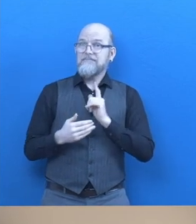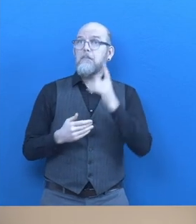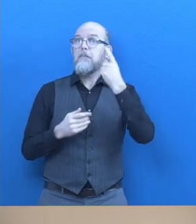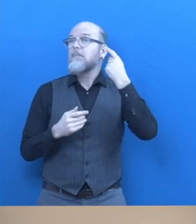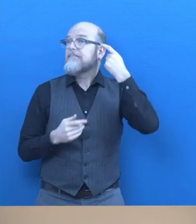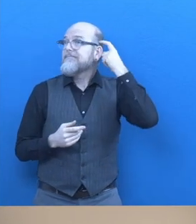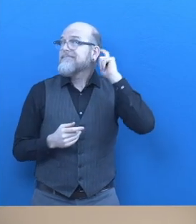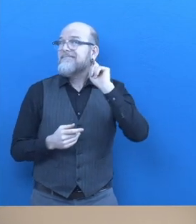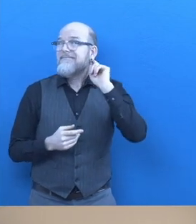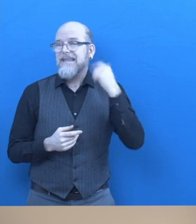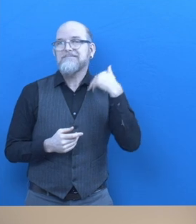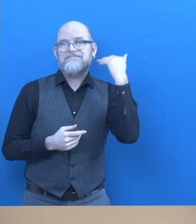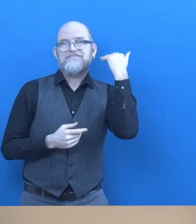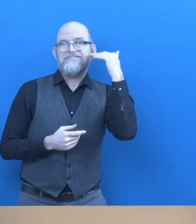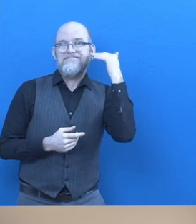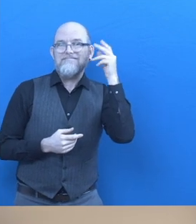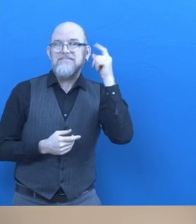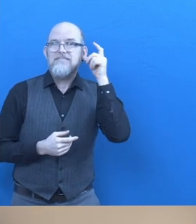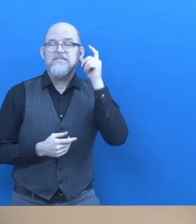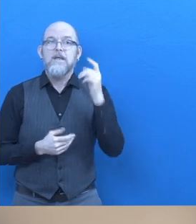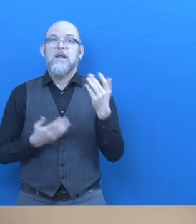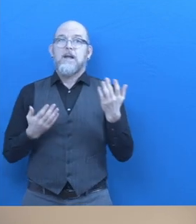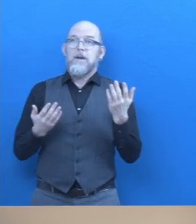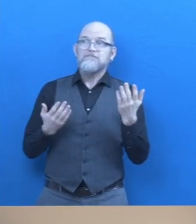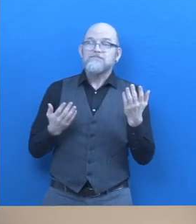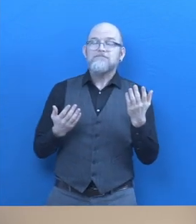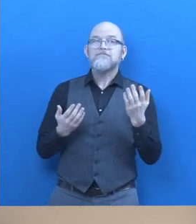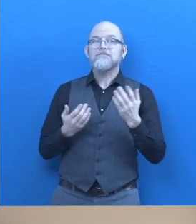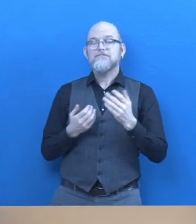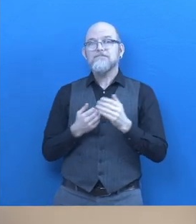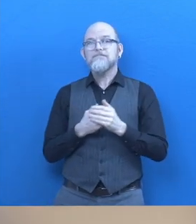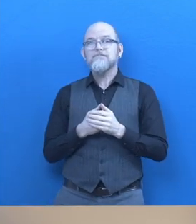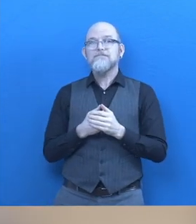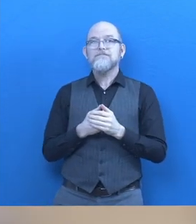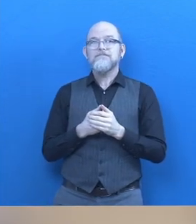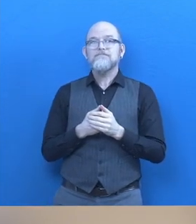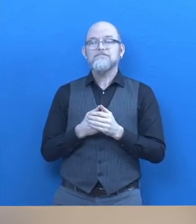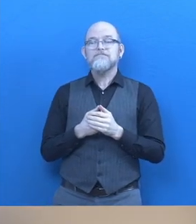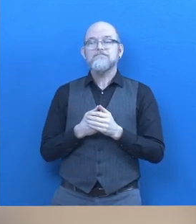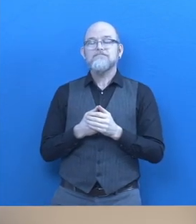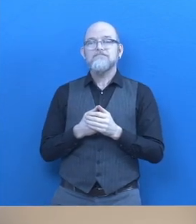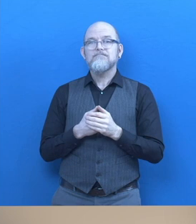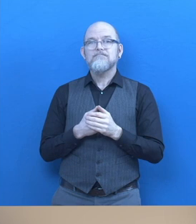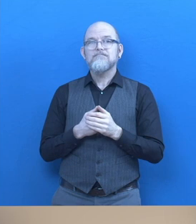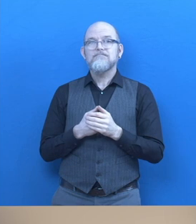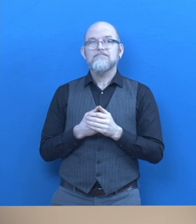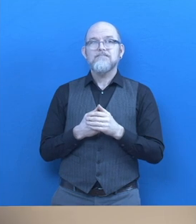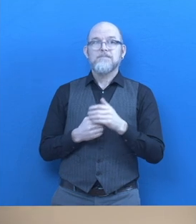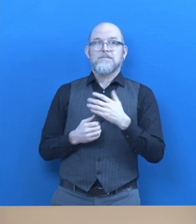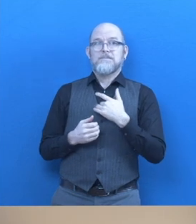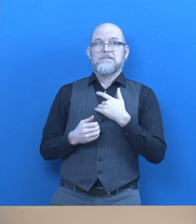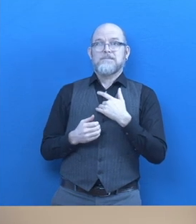speak to you. It